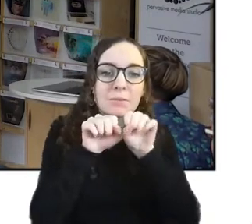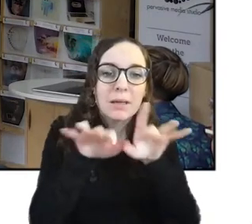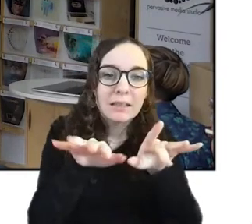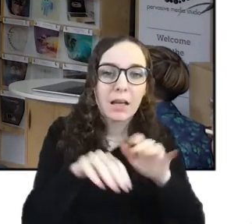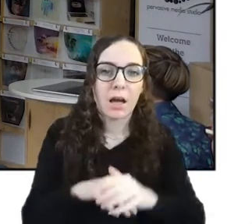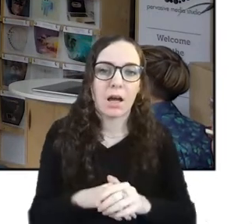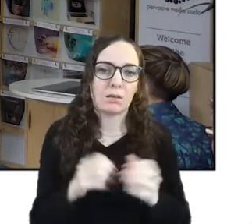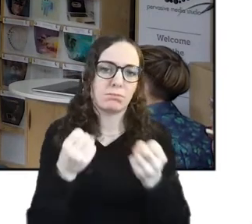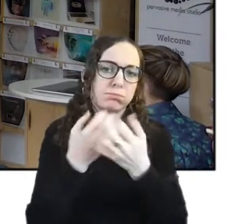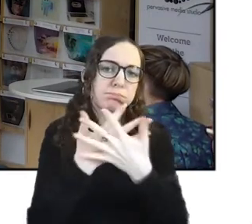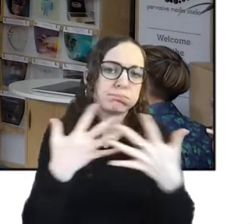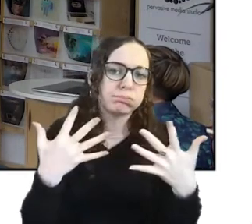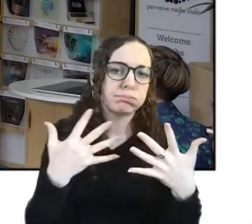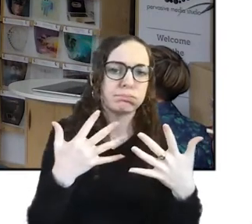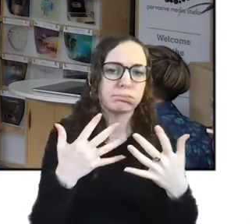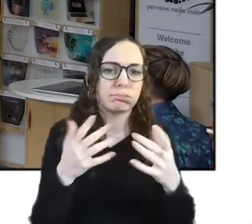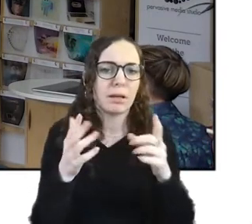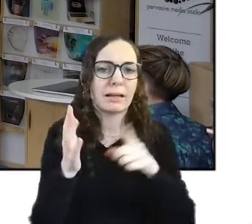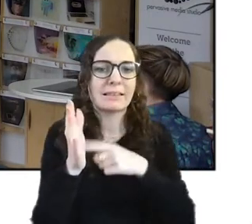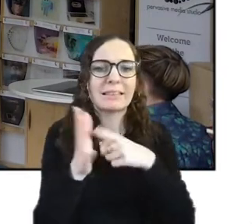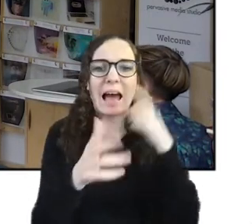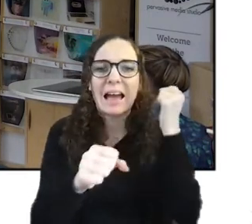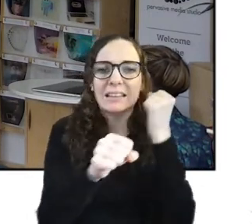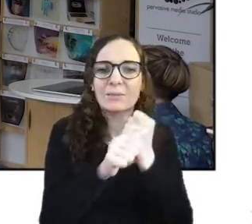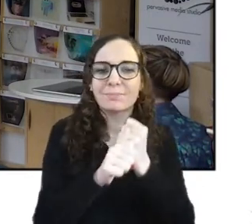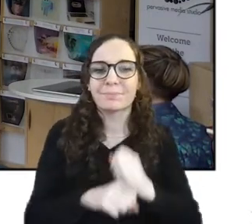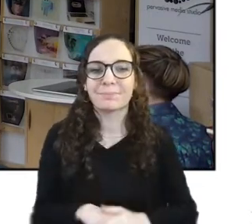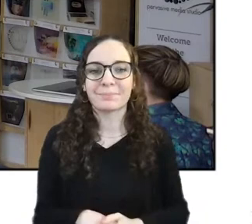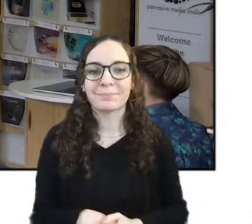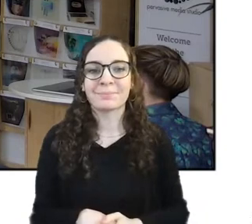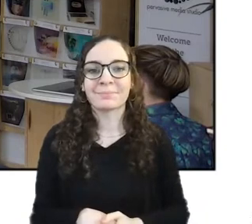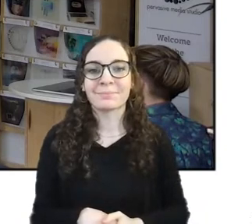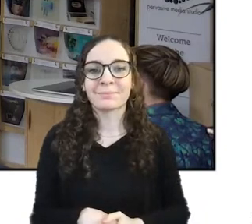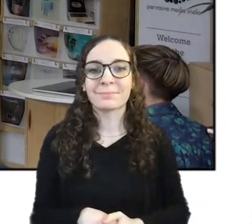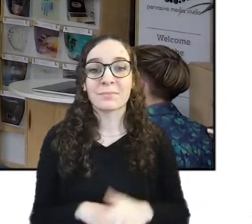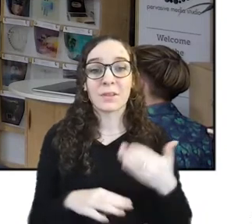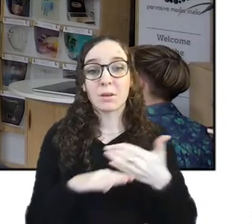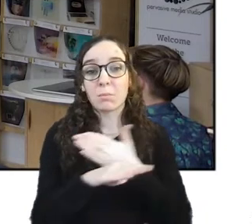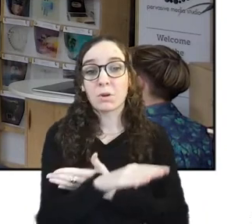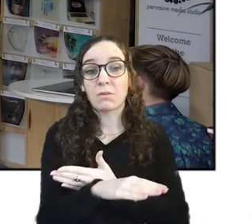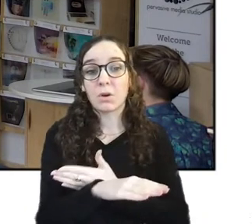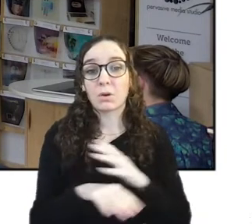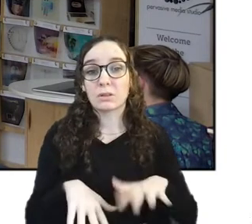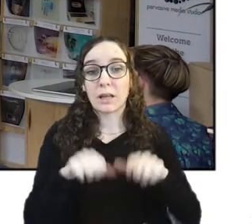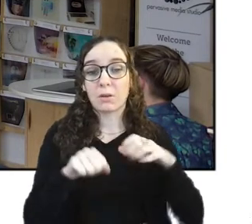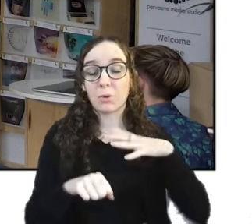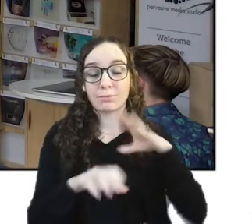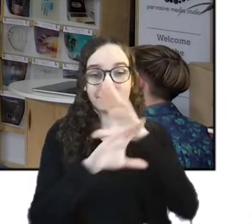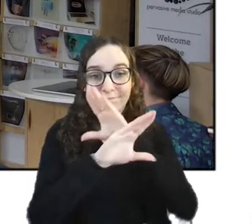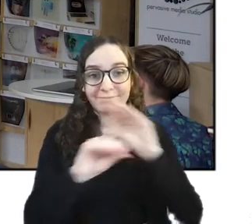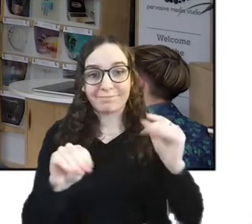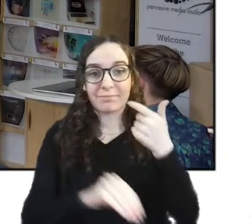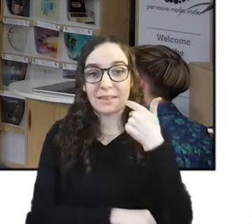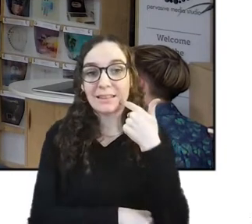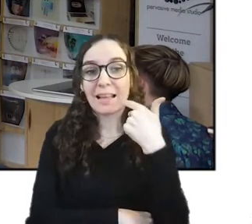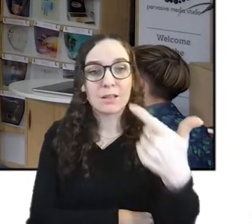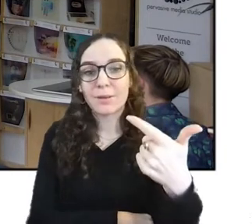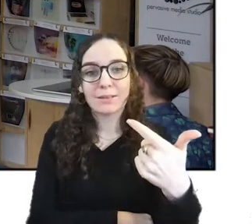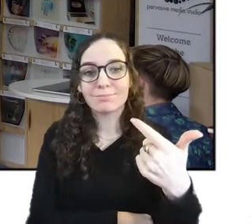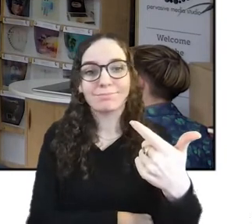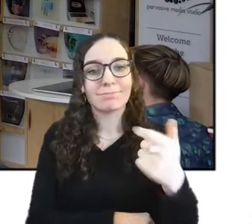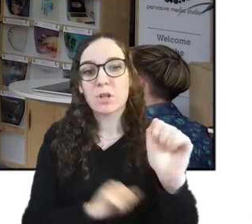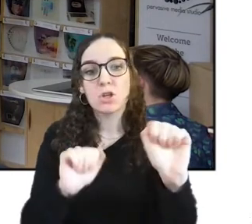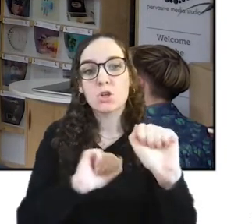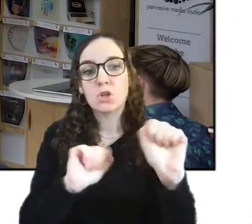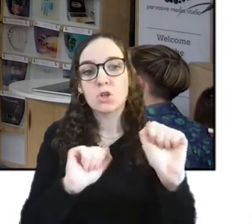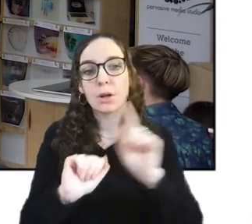pervasivemediastudio on instagram. Now before we start we do want to let you know there is no talk next week, it's bank holiday, we'll be back in two weeks